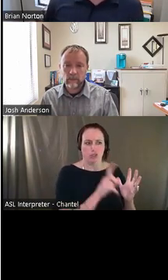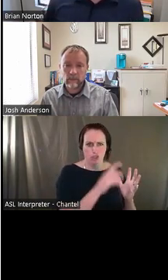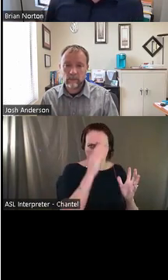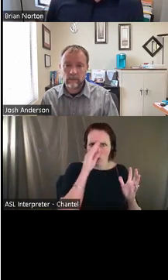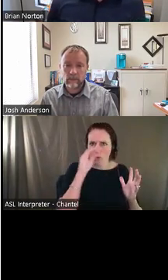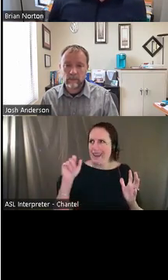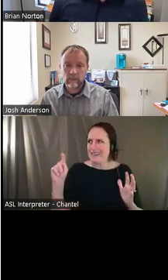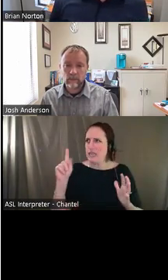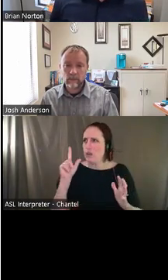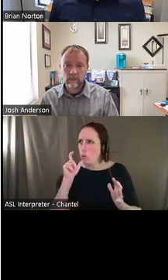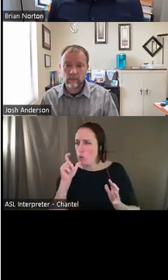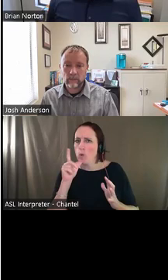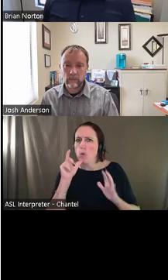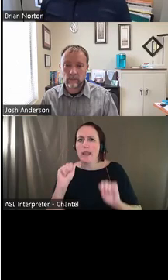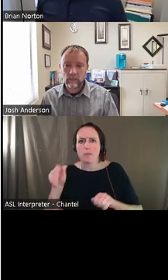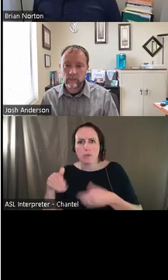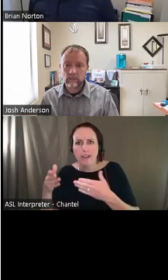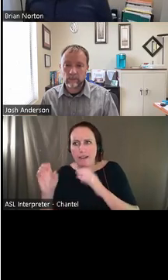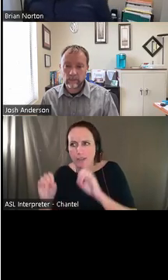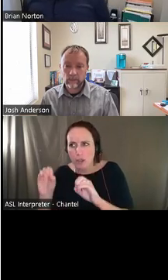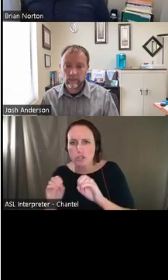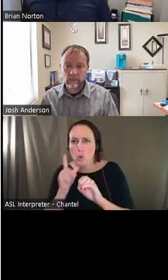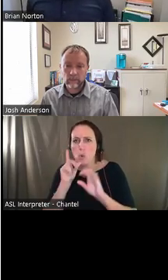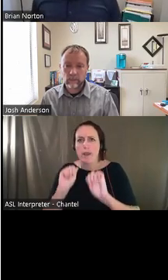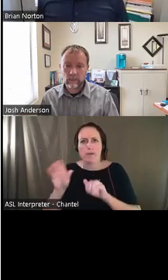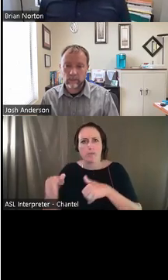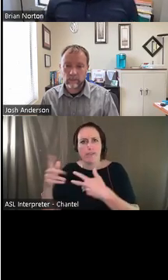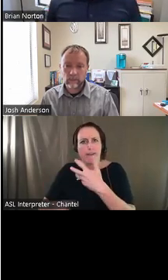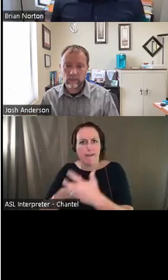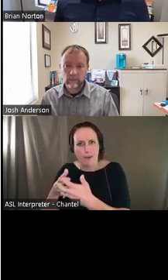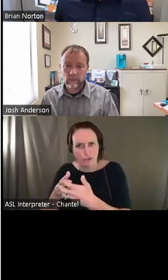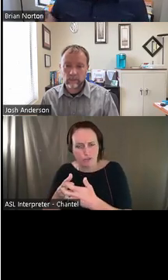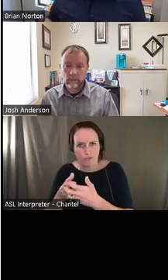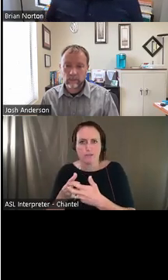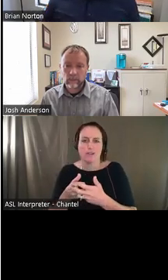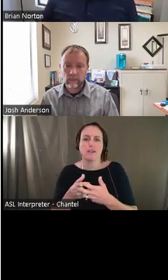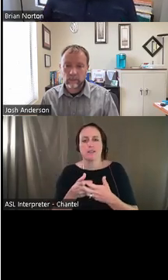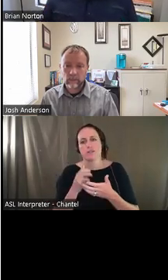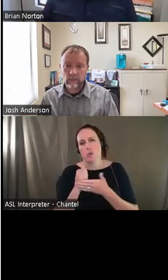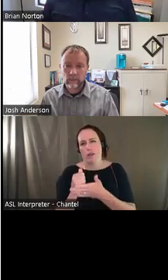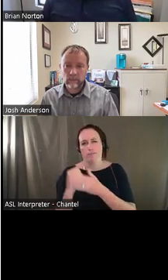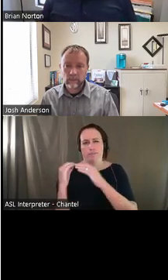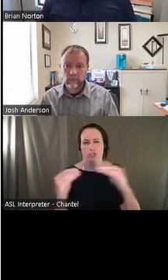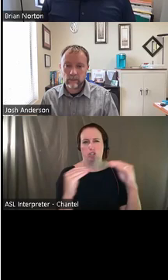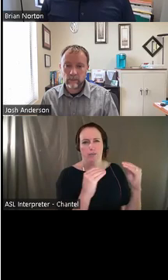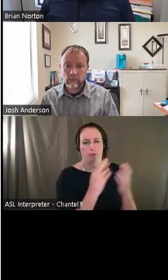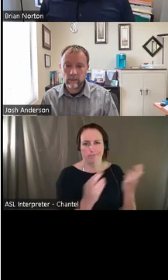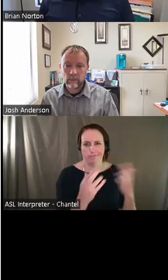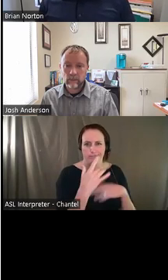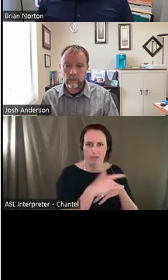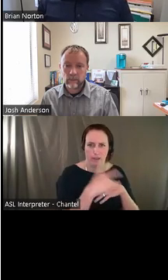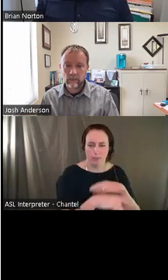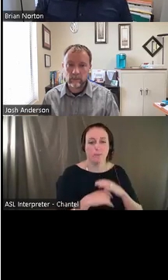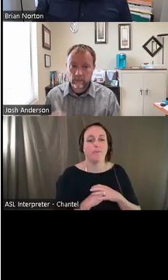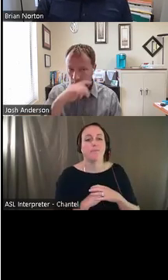accommodations, who can provide evaluations, and be able to direct you to those folks. Um, but they also do some other things that can really